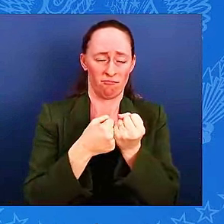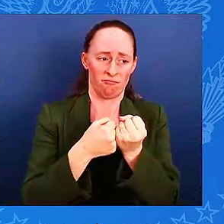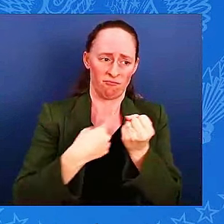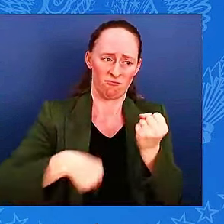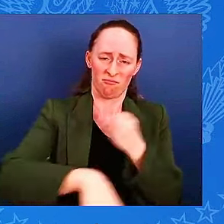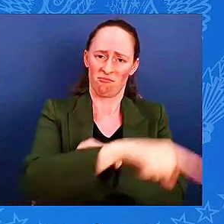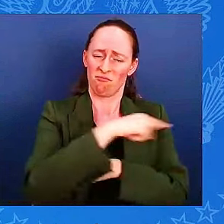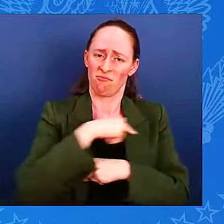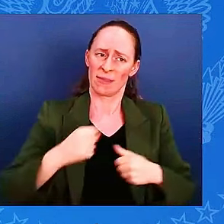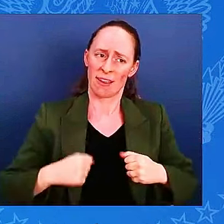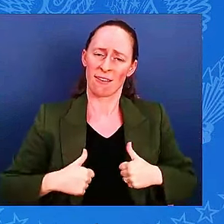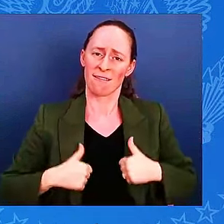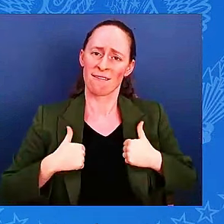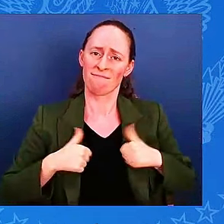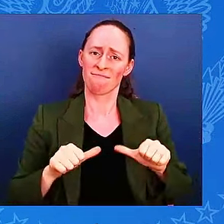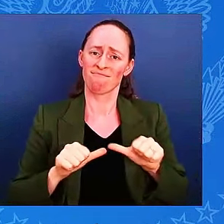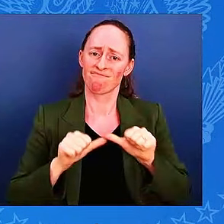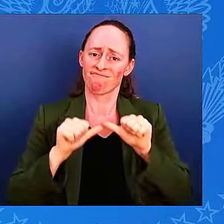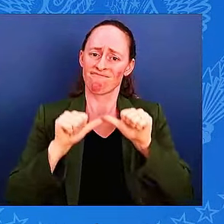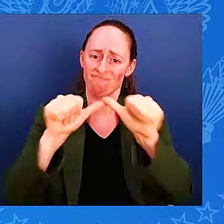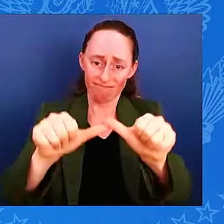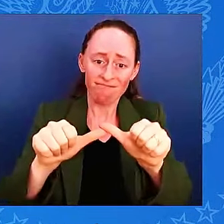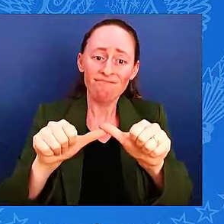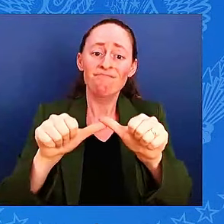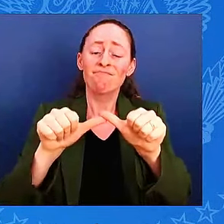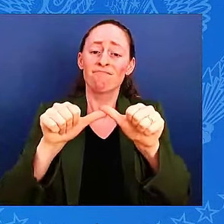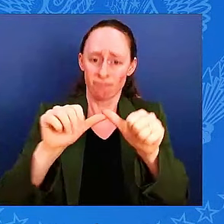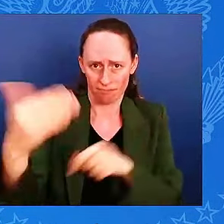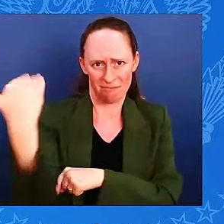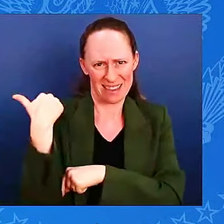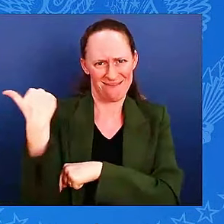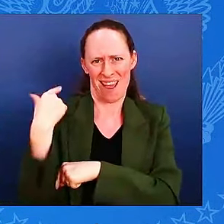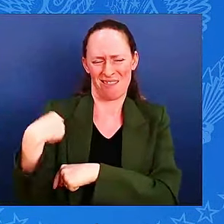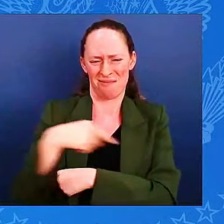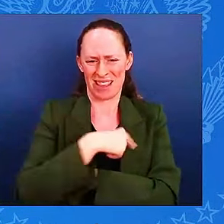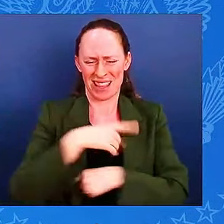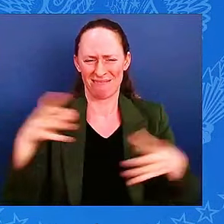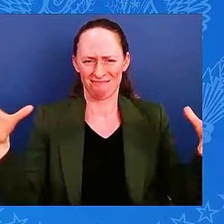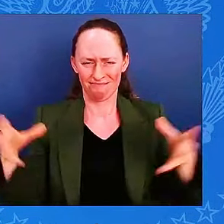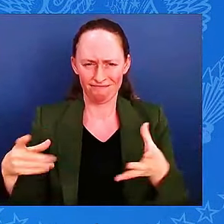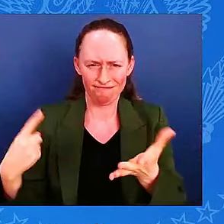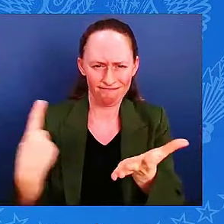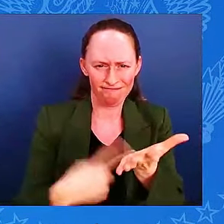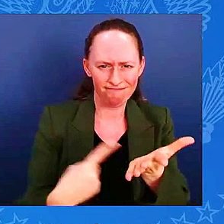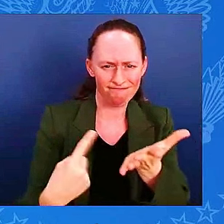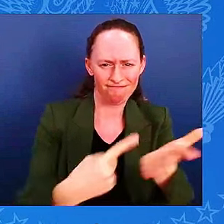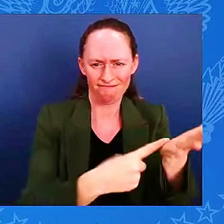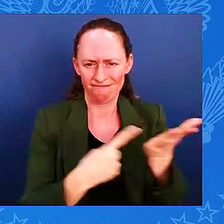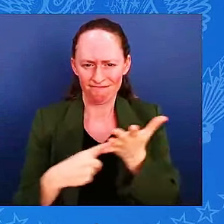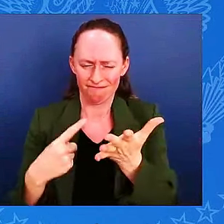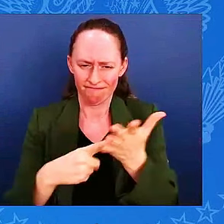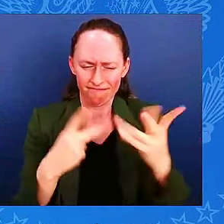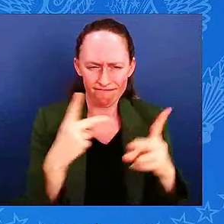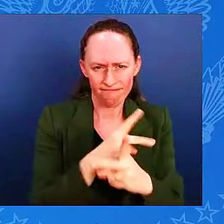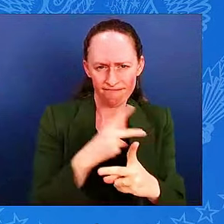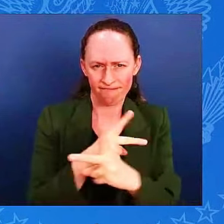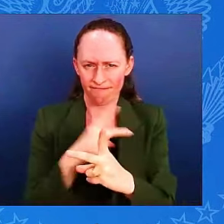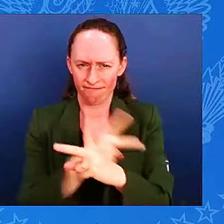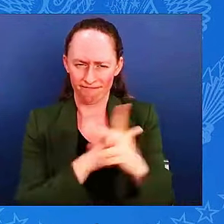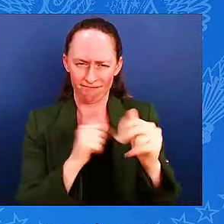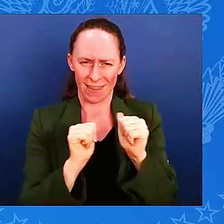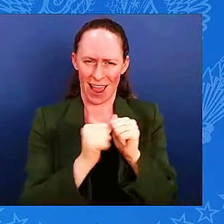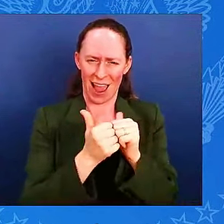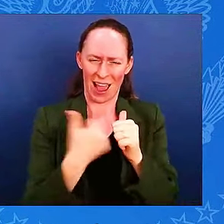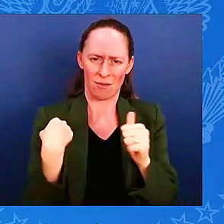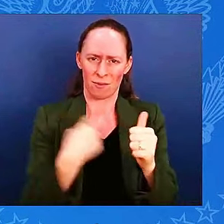in Vilnius to strengthen our defense corporation. We do value the G7 security declaration